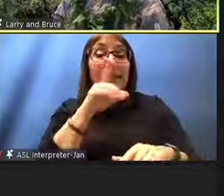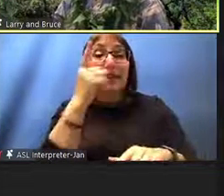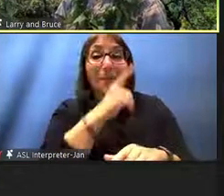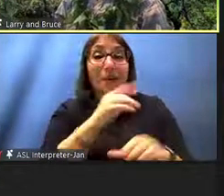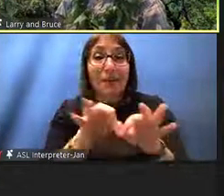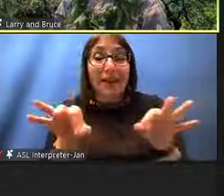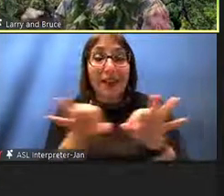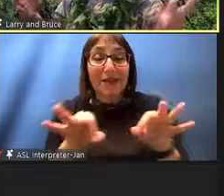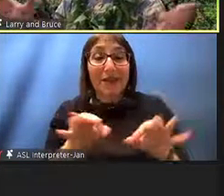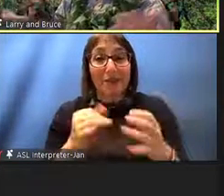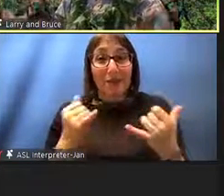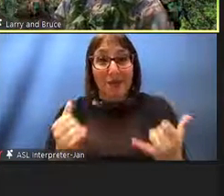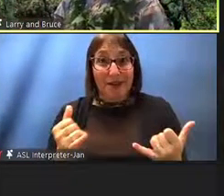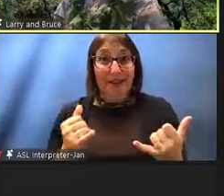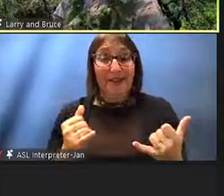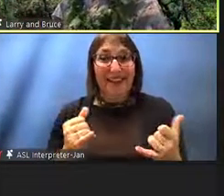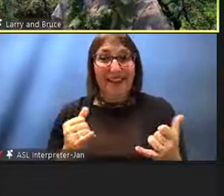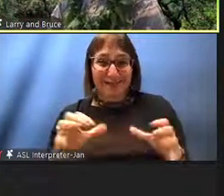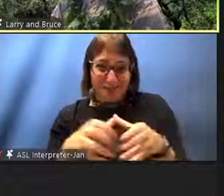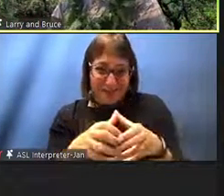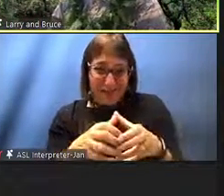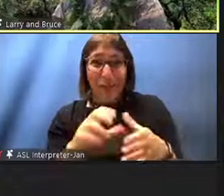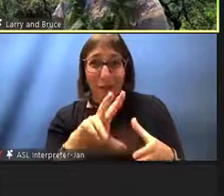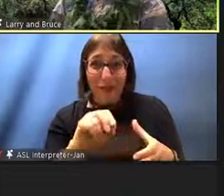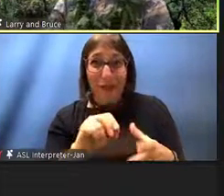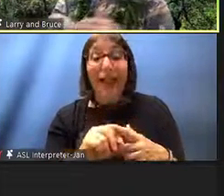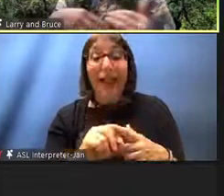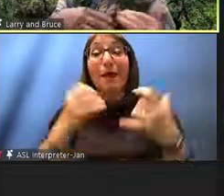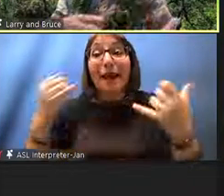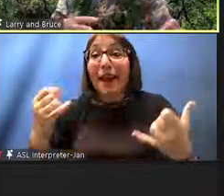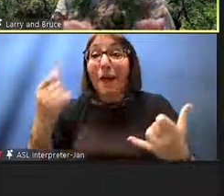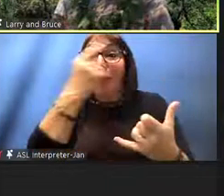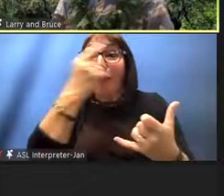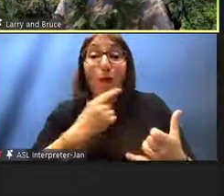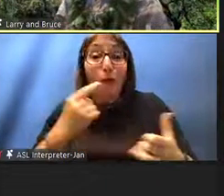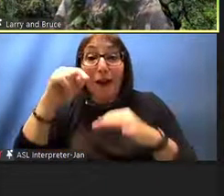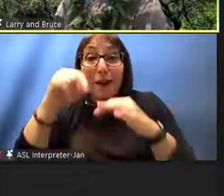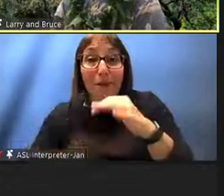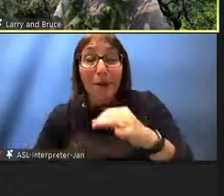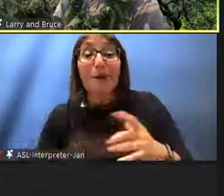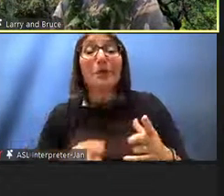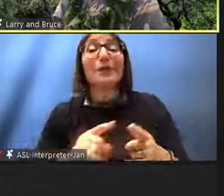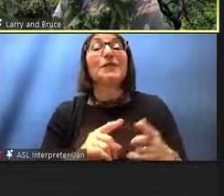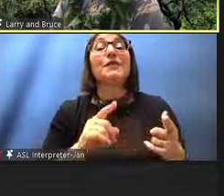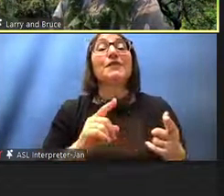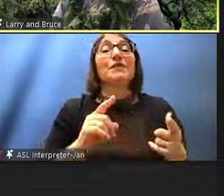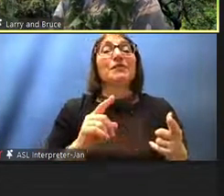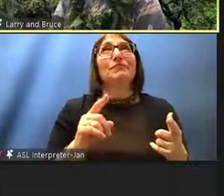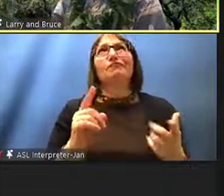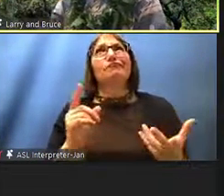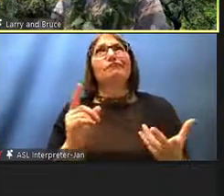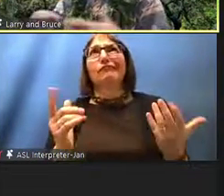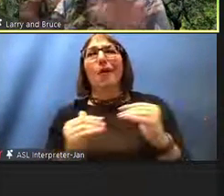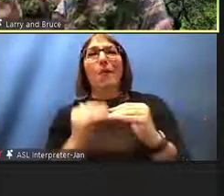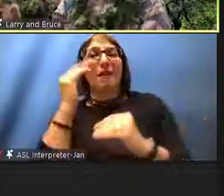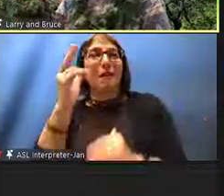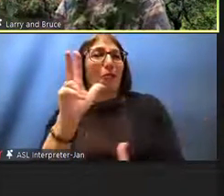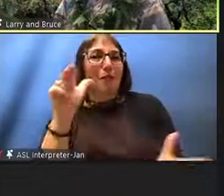school enrollments at the Hawaiian Immersion or Hawaiian medium schools, we have over 3000